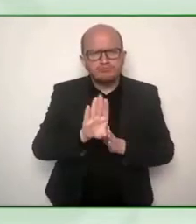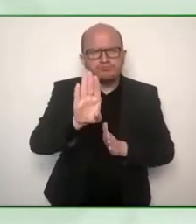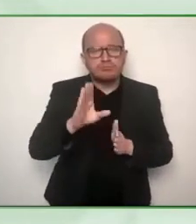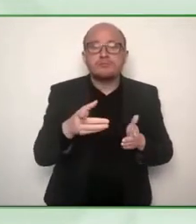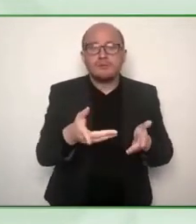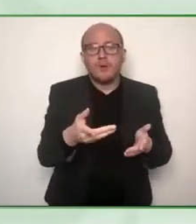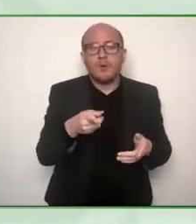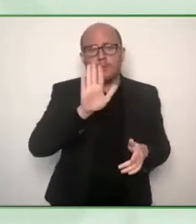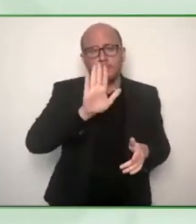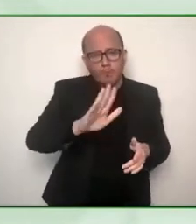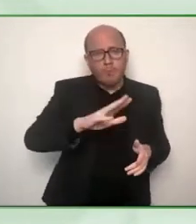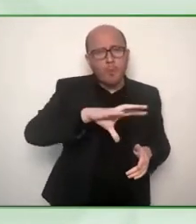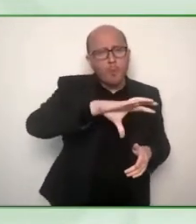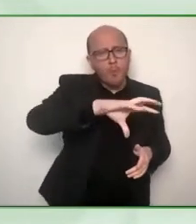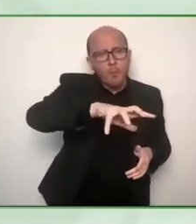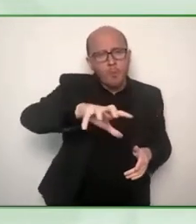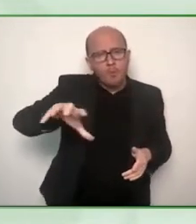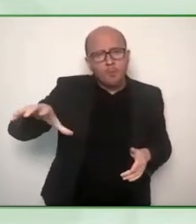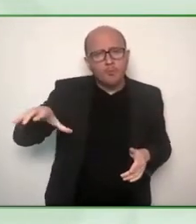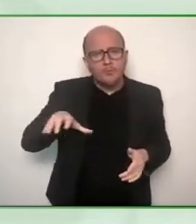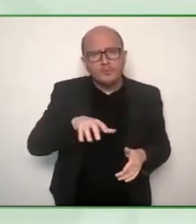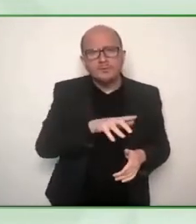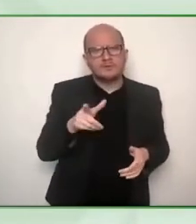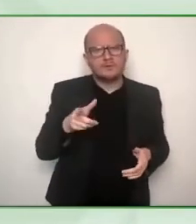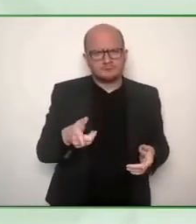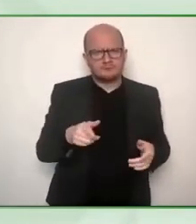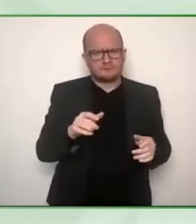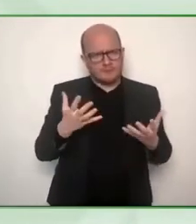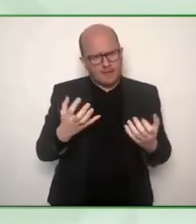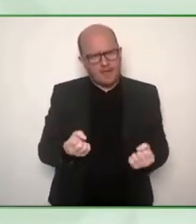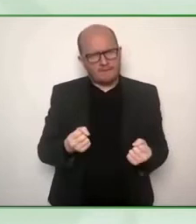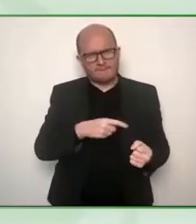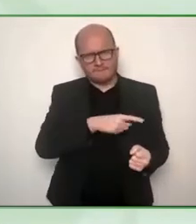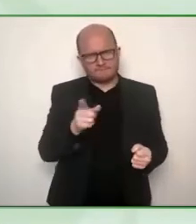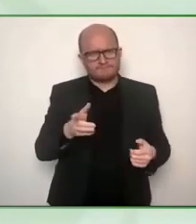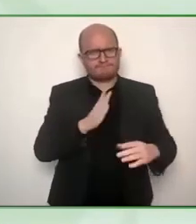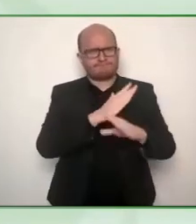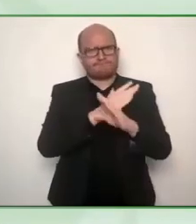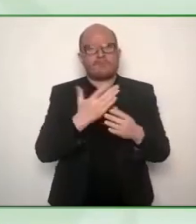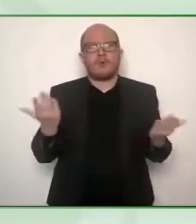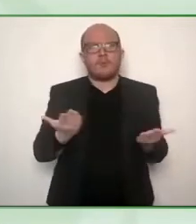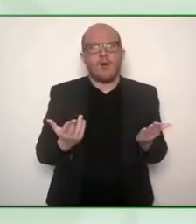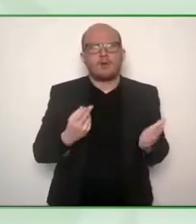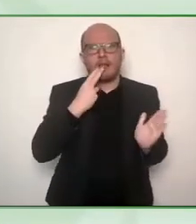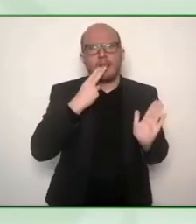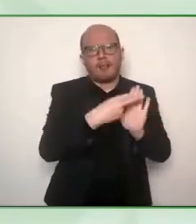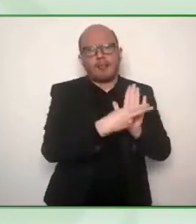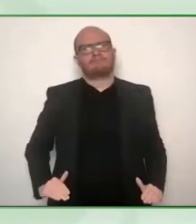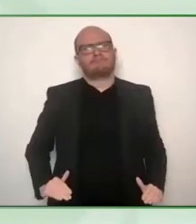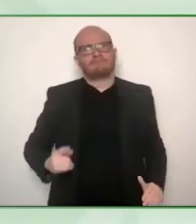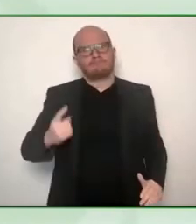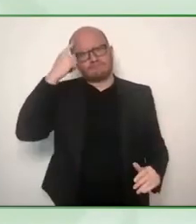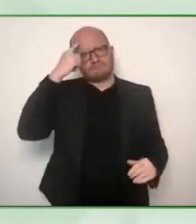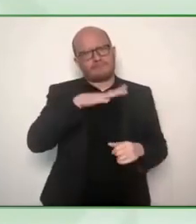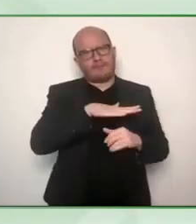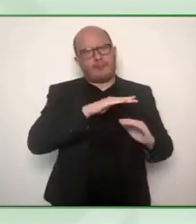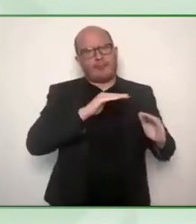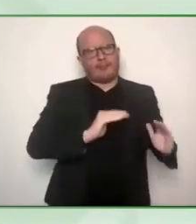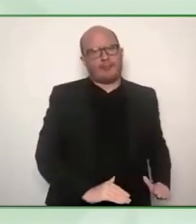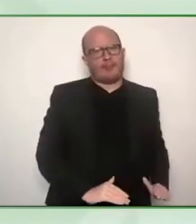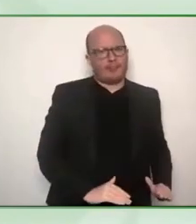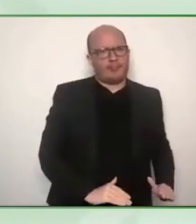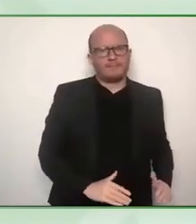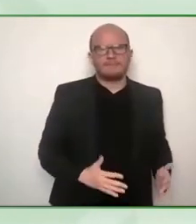low expectations. The second thing is no matter where you are no matter what your disability is there's push through the